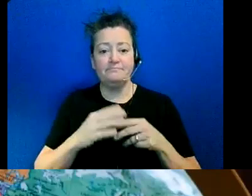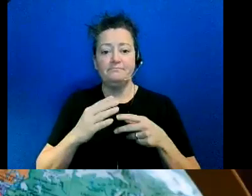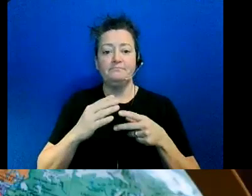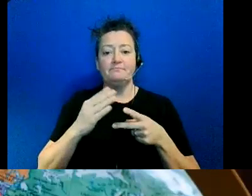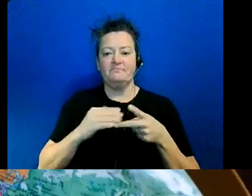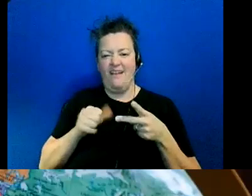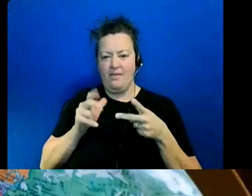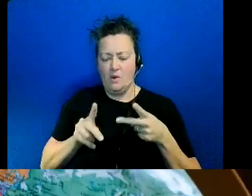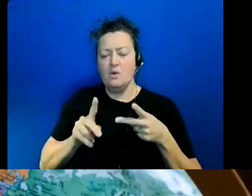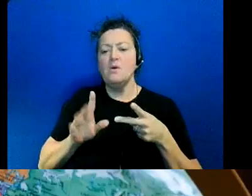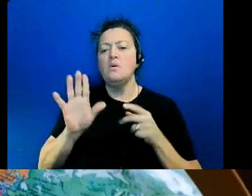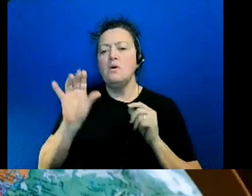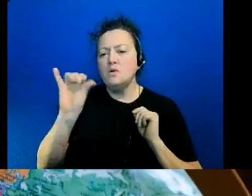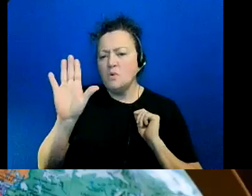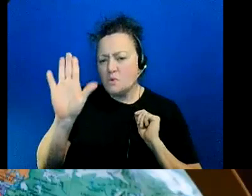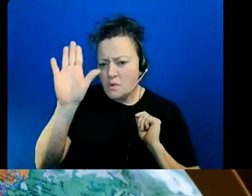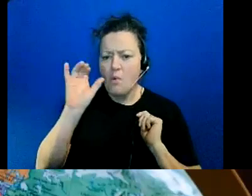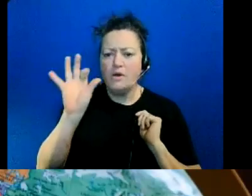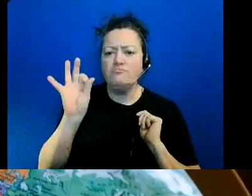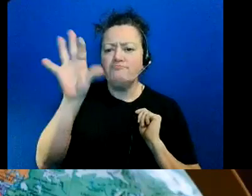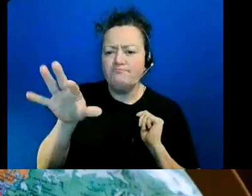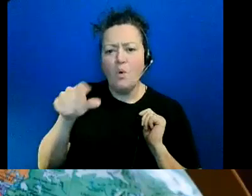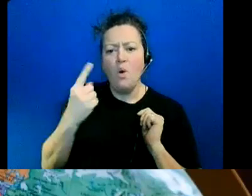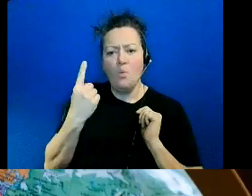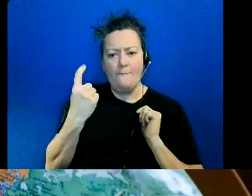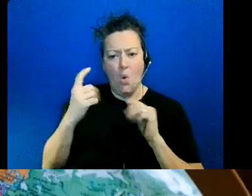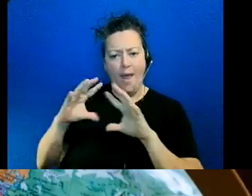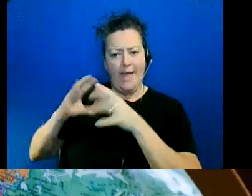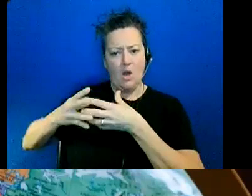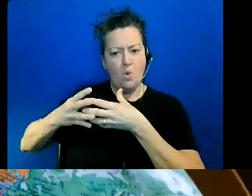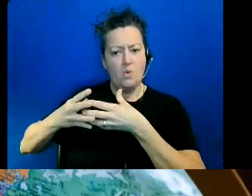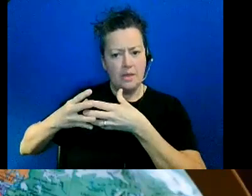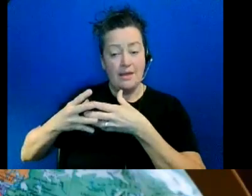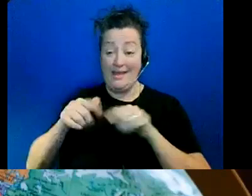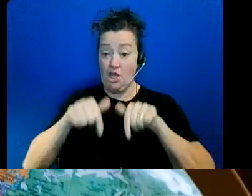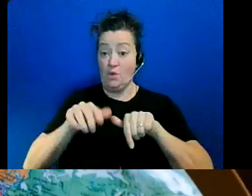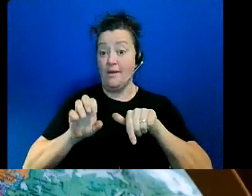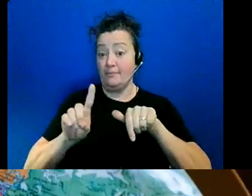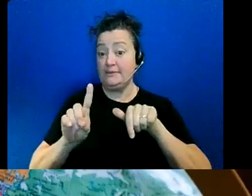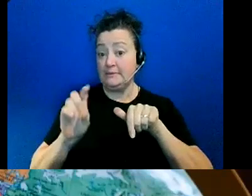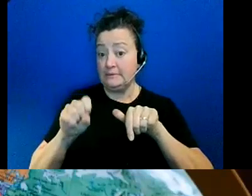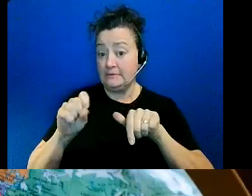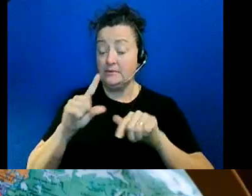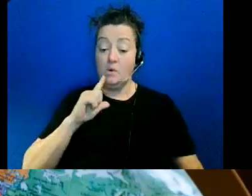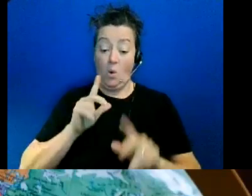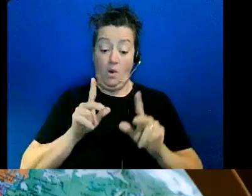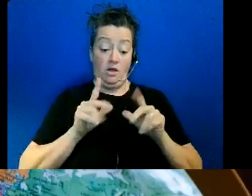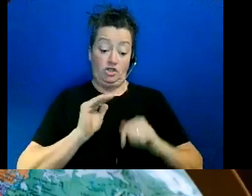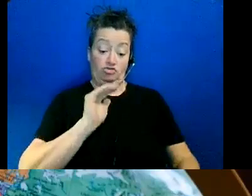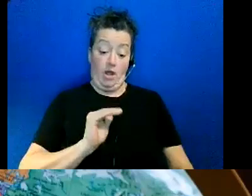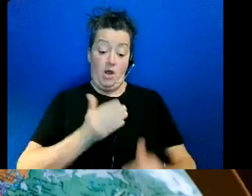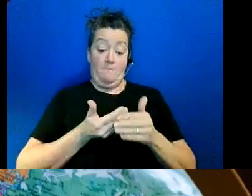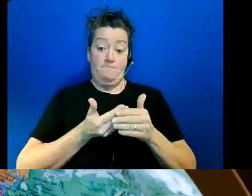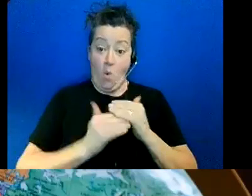another category uh particularly in what we're seeing edmonton in terms of canadian born english